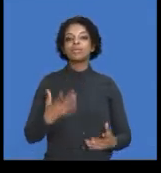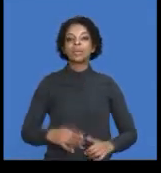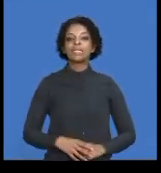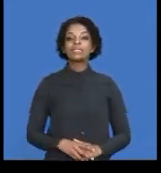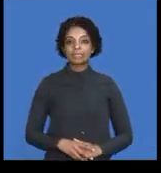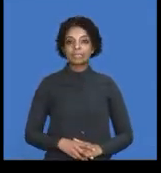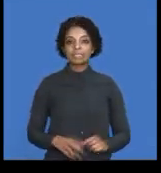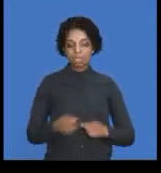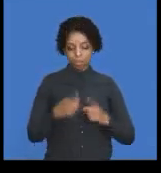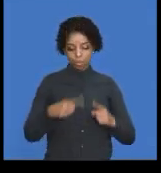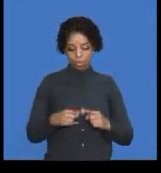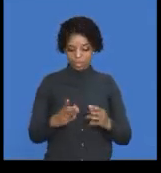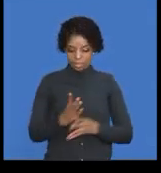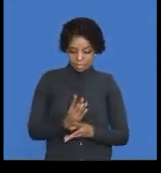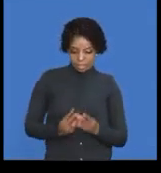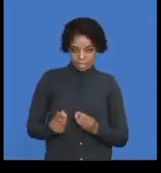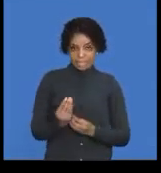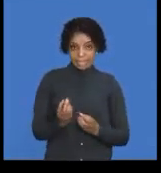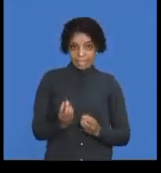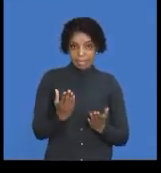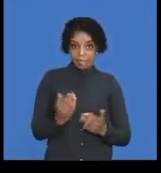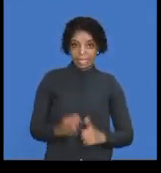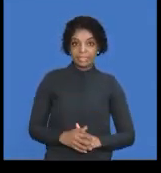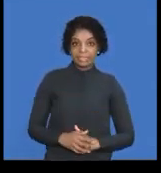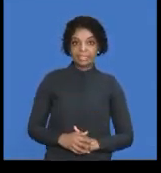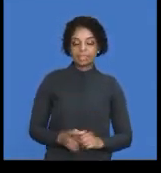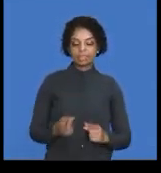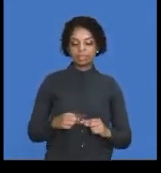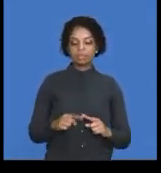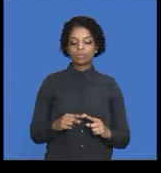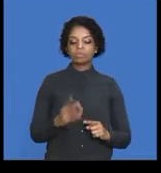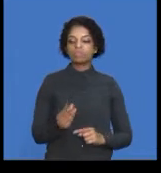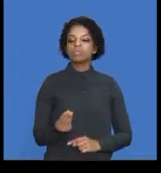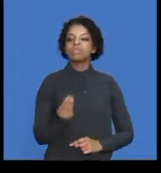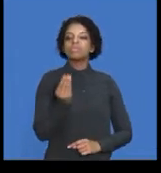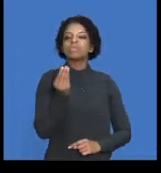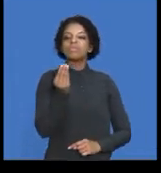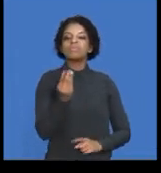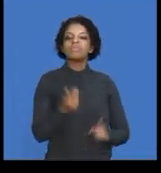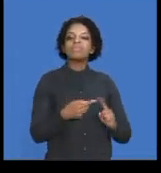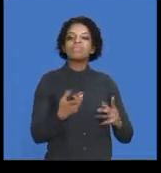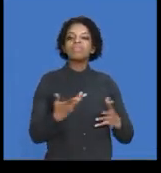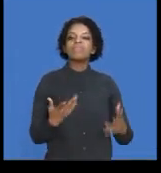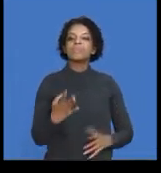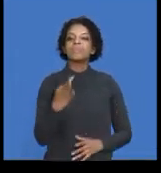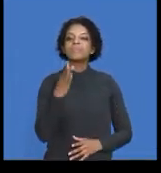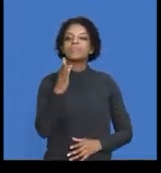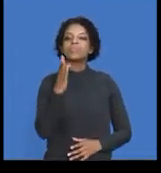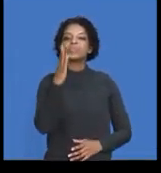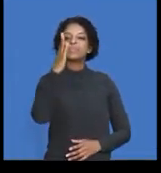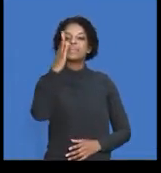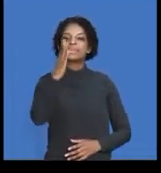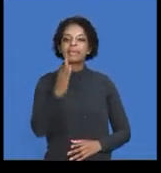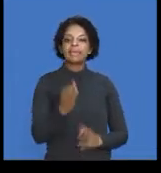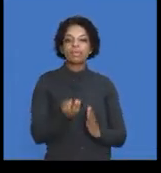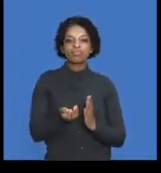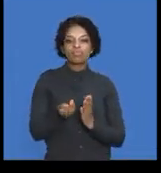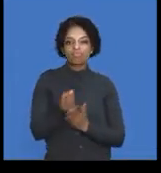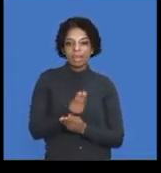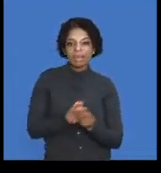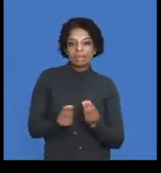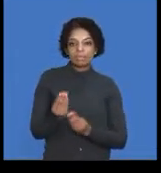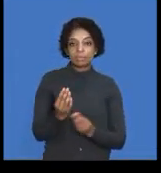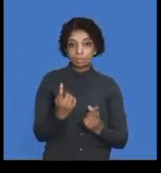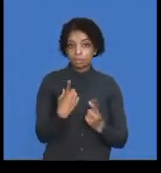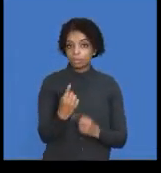Generation suppliers. We are buying goods on credit from future traders. So what's future traders going to do?